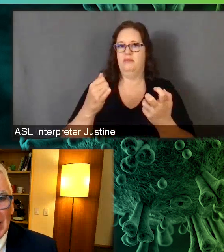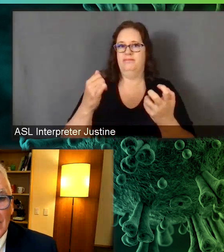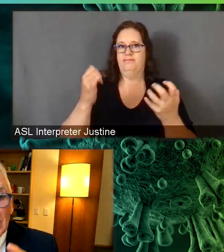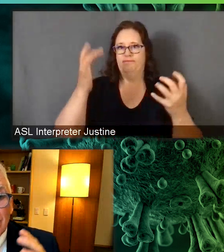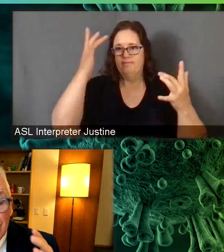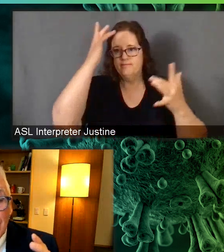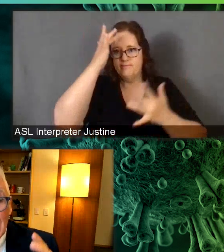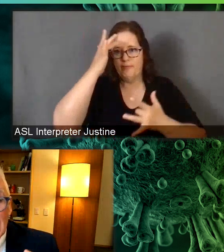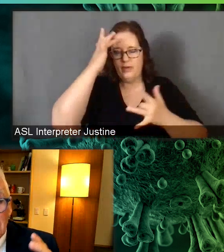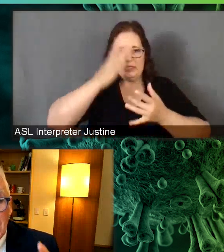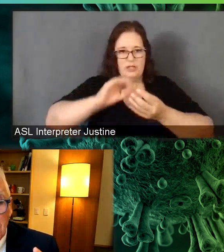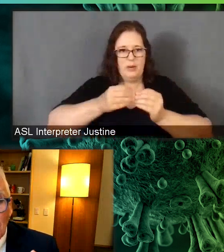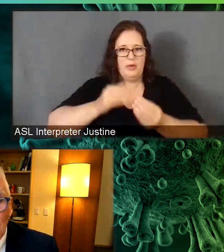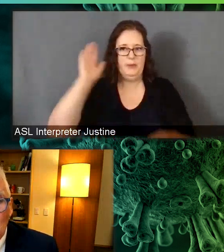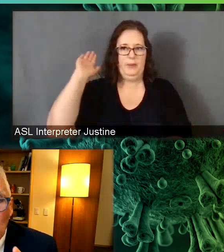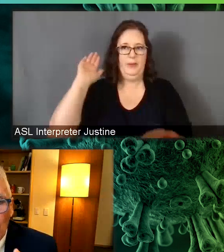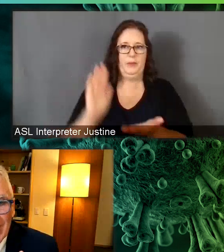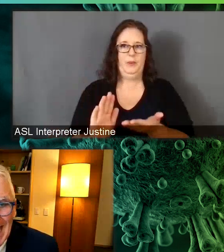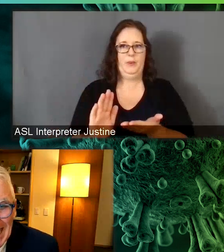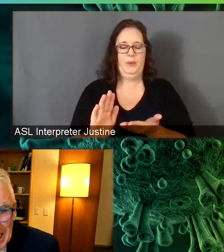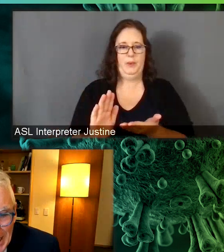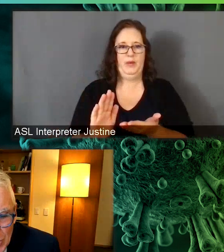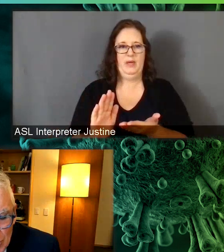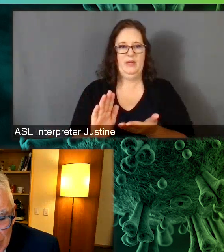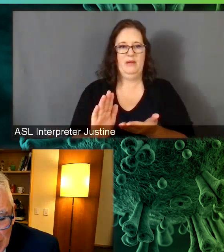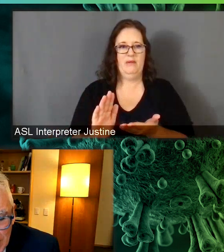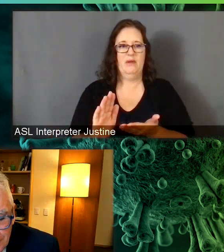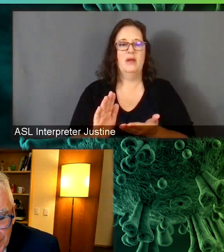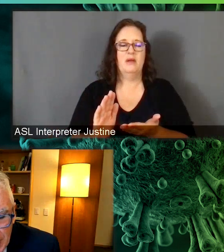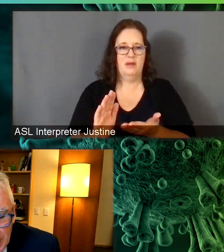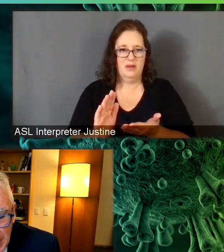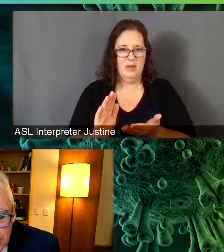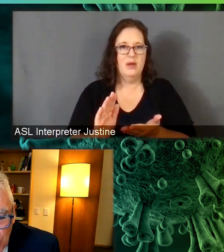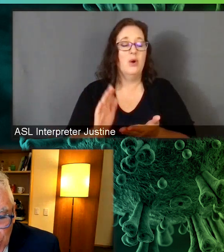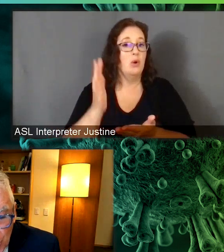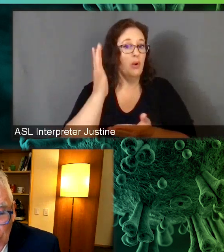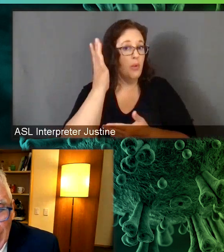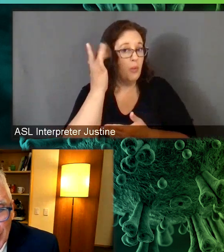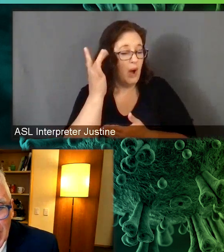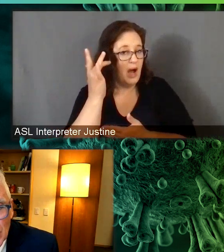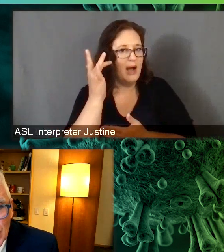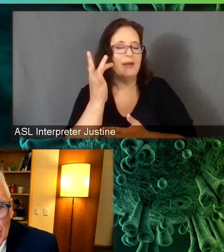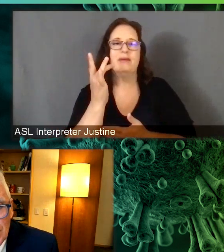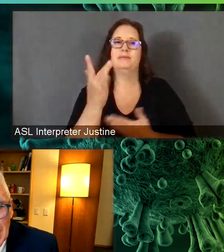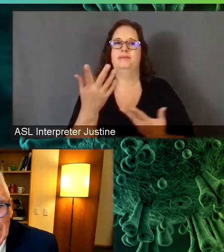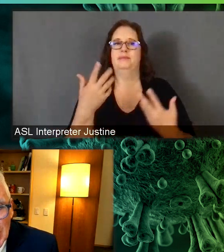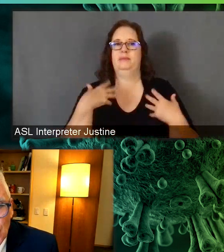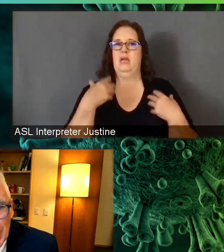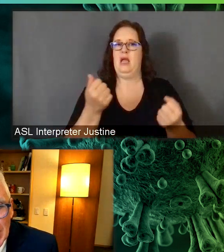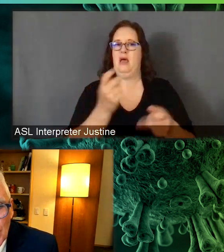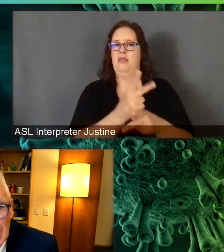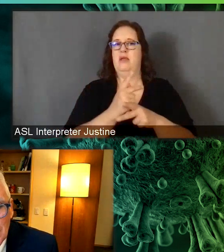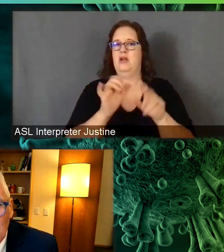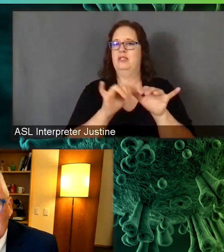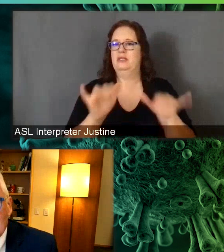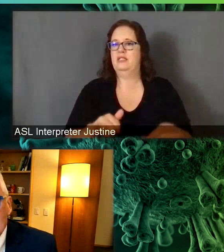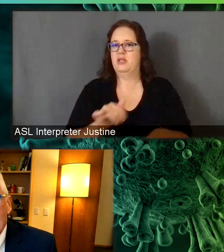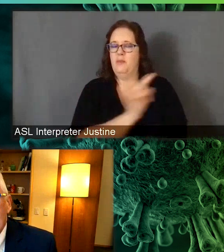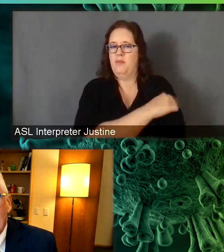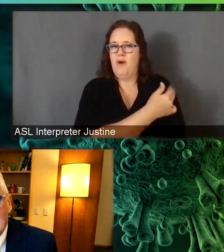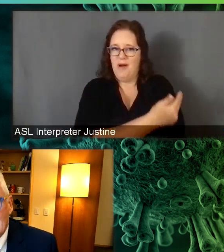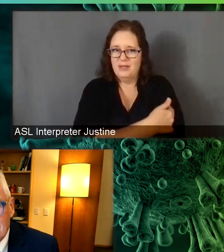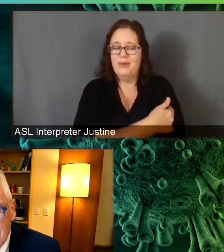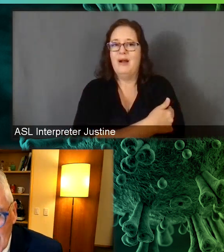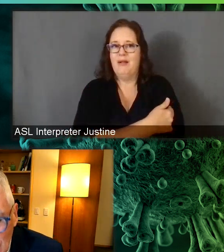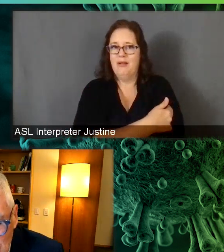in vaccinated people will hopefully take less burden on our healthcare system. And I think that's really, really important.